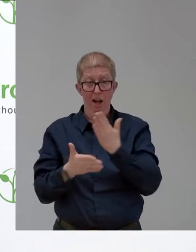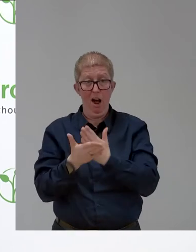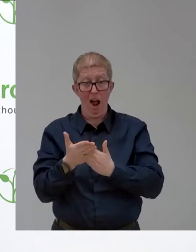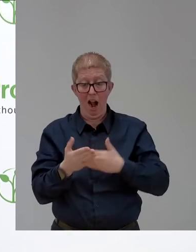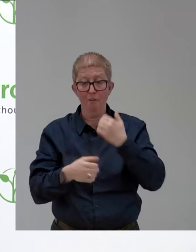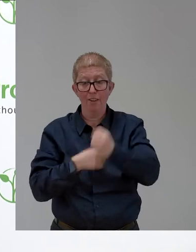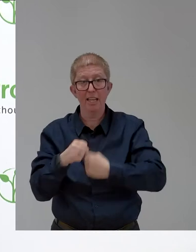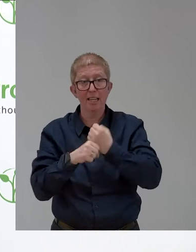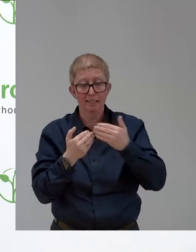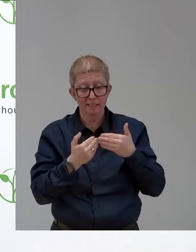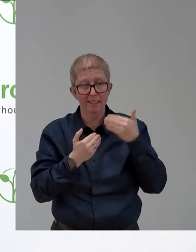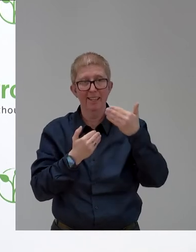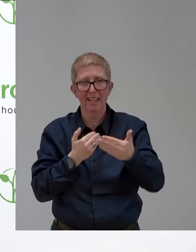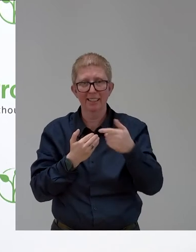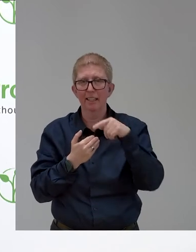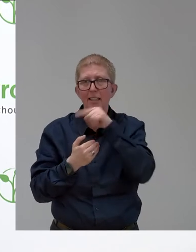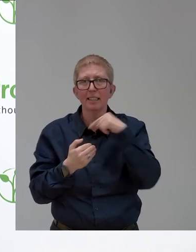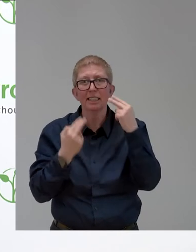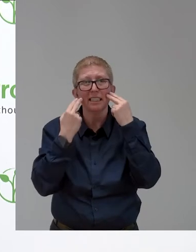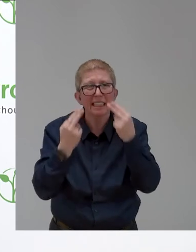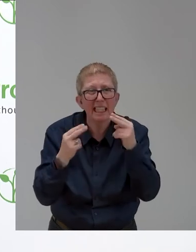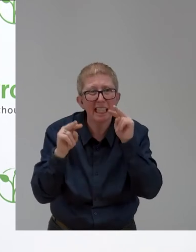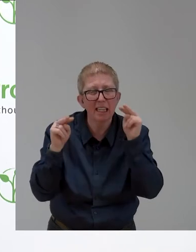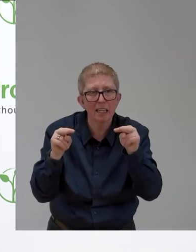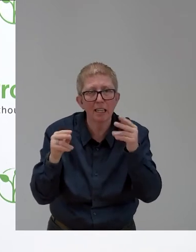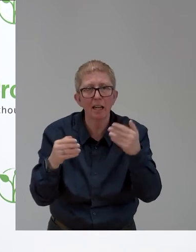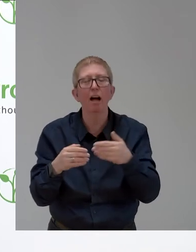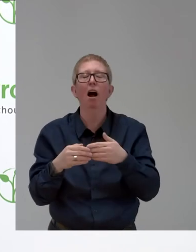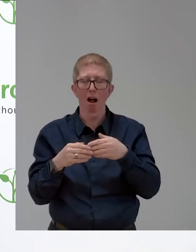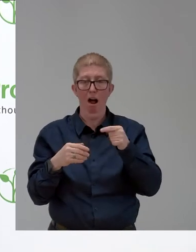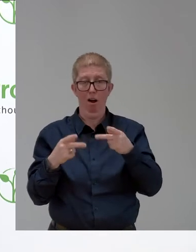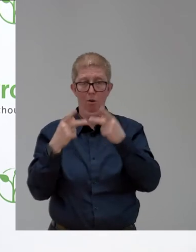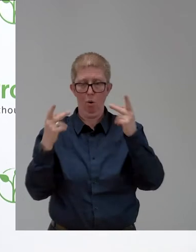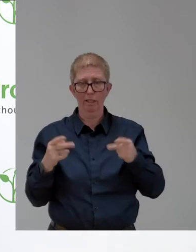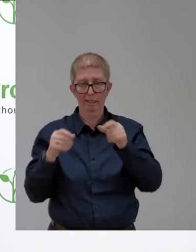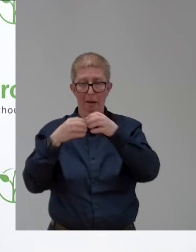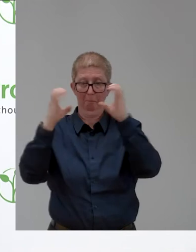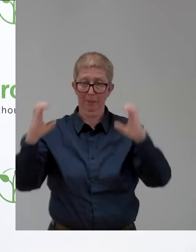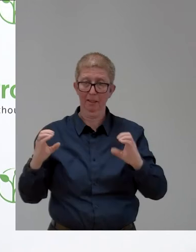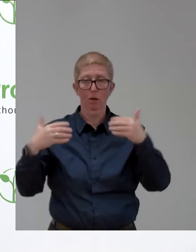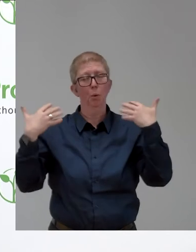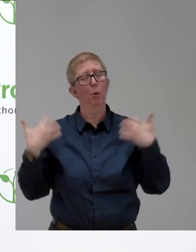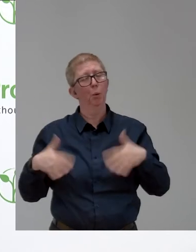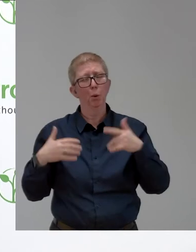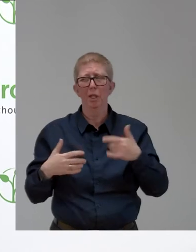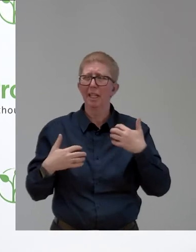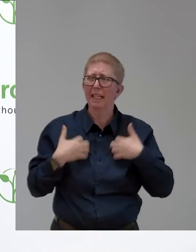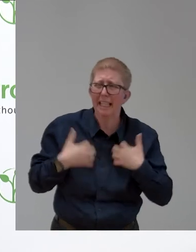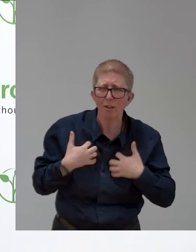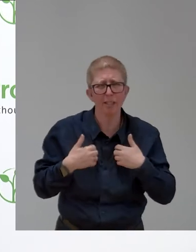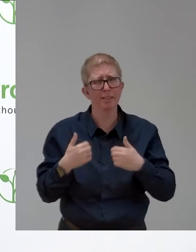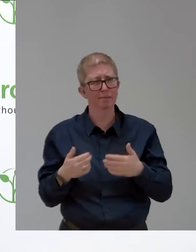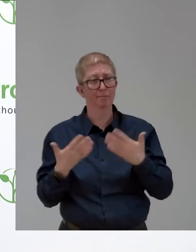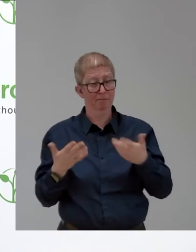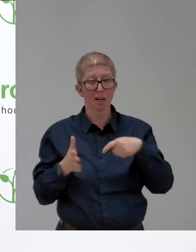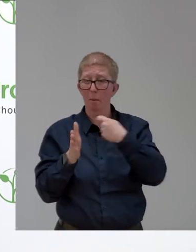video, how clear it becomes the concept. It's really fascinating and amazing and real great project. Well